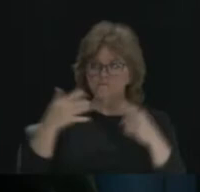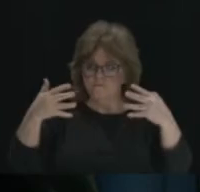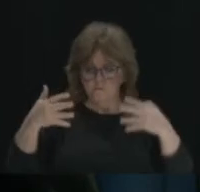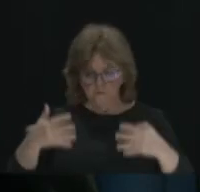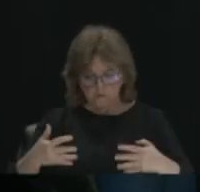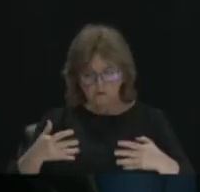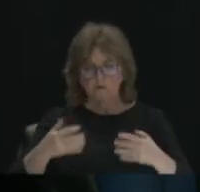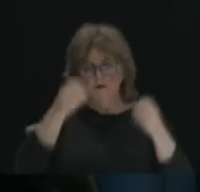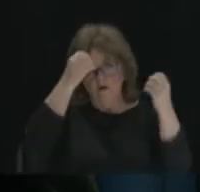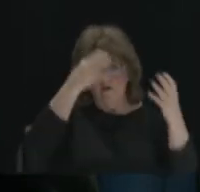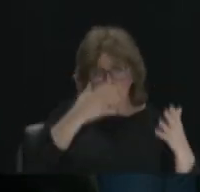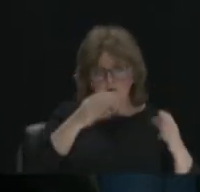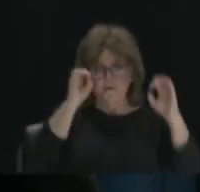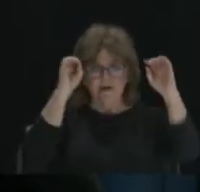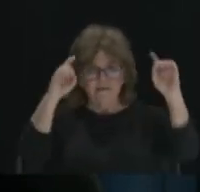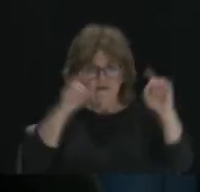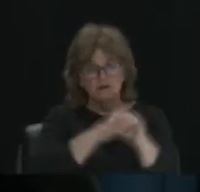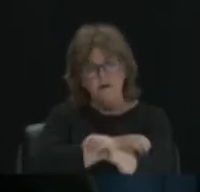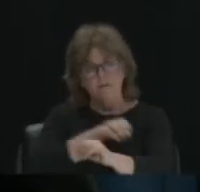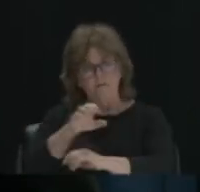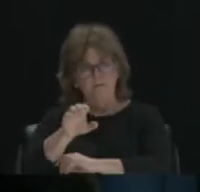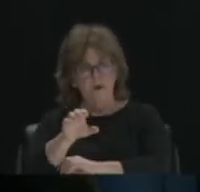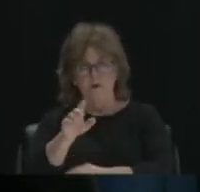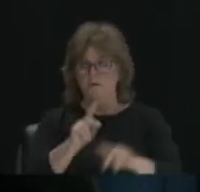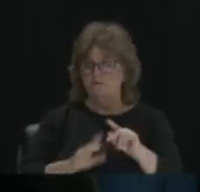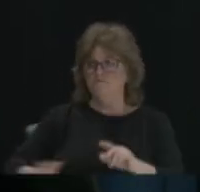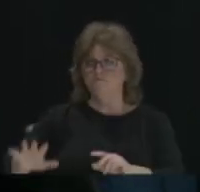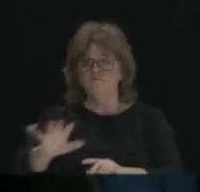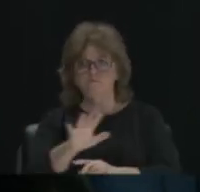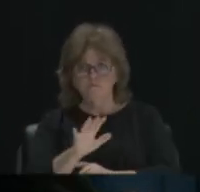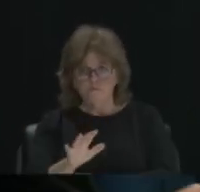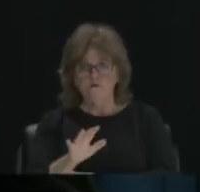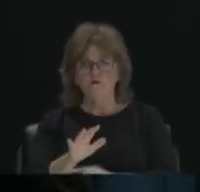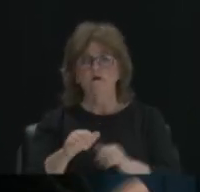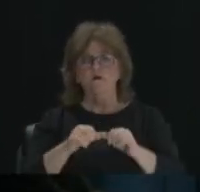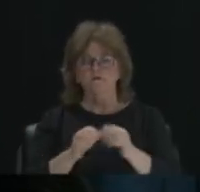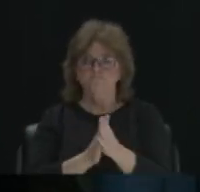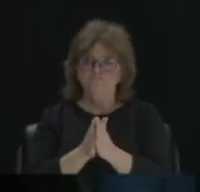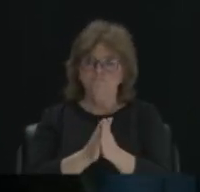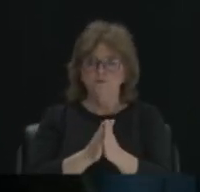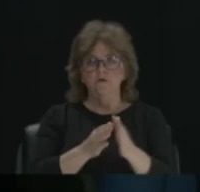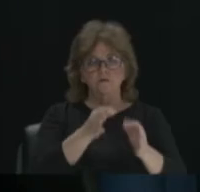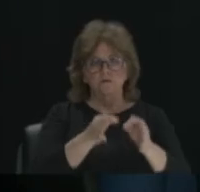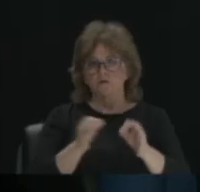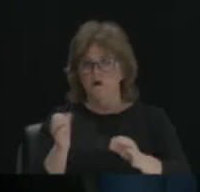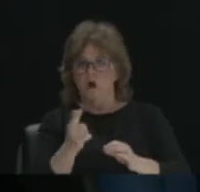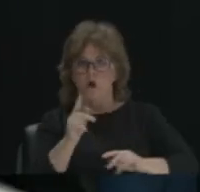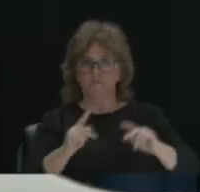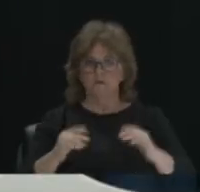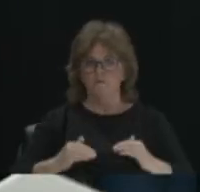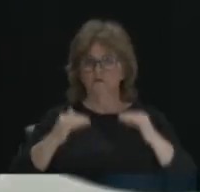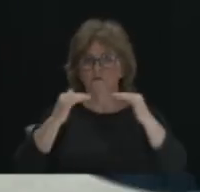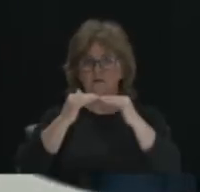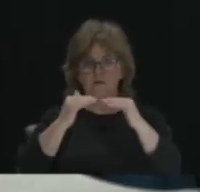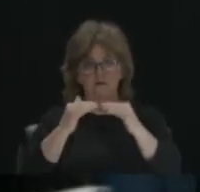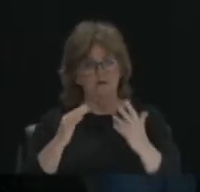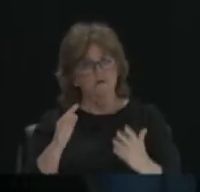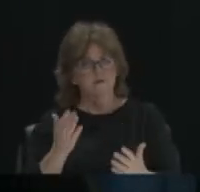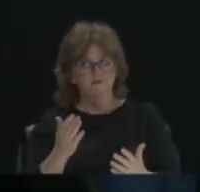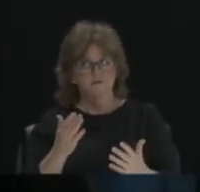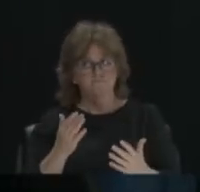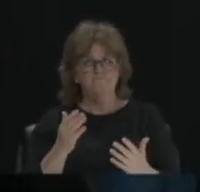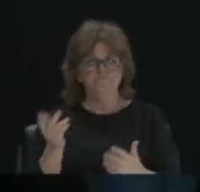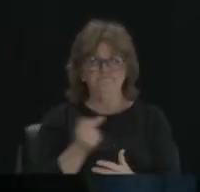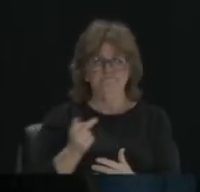to inform, educate, and empower the citizenry as you're pursuing justice and equality for all Americans. Sounds like pretty